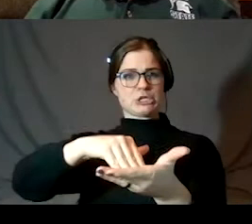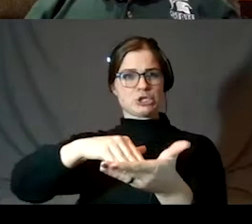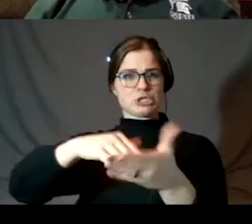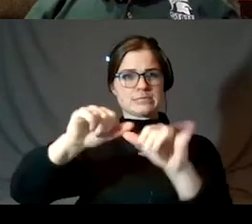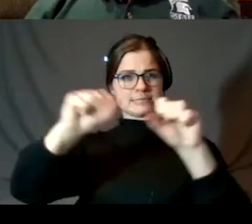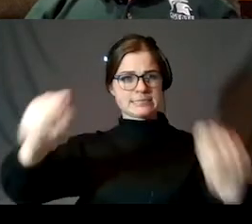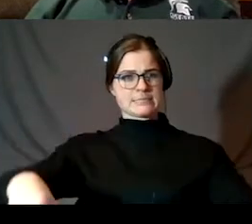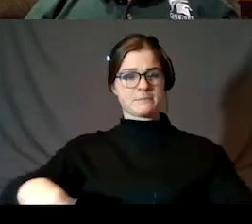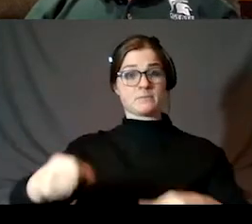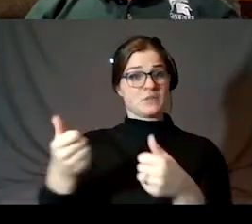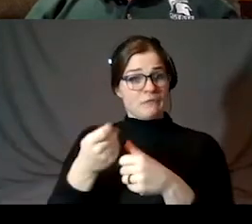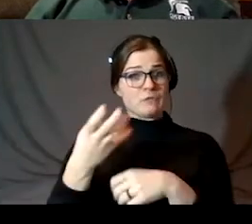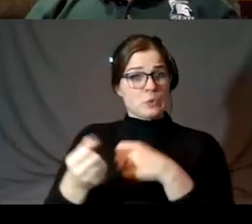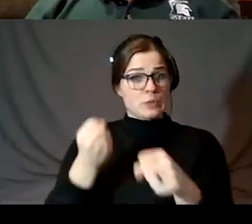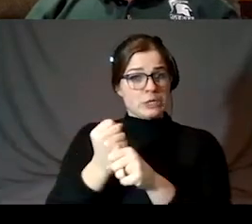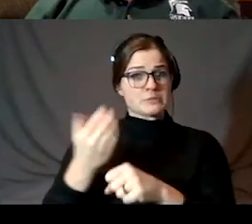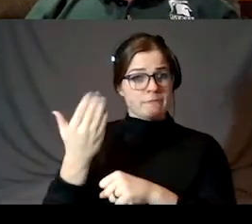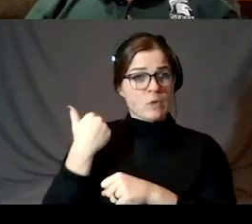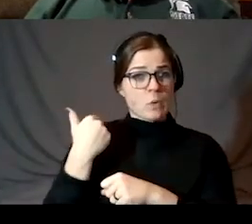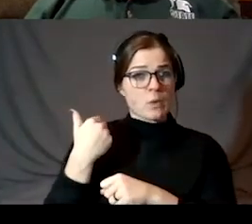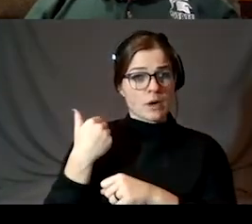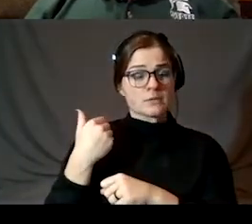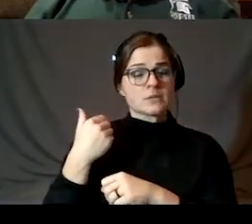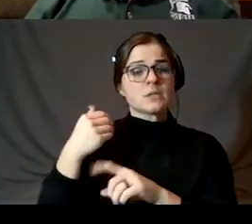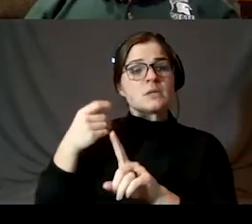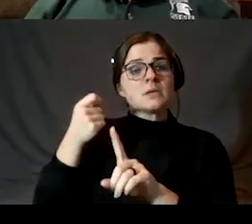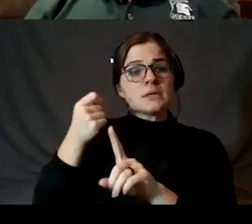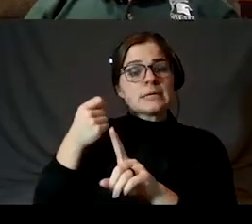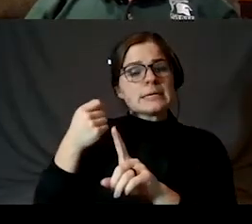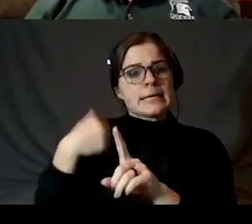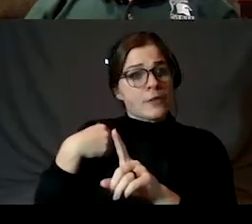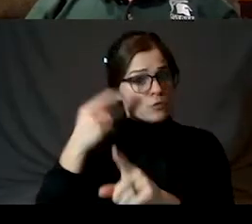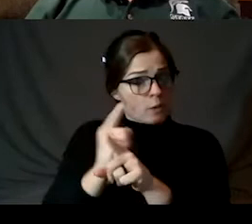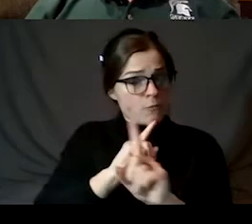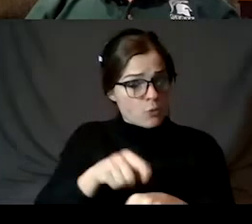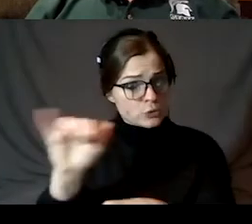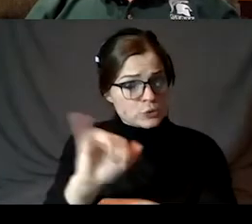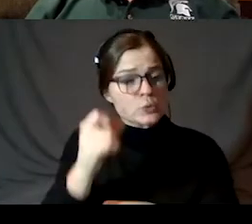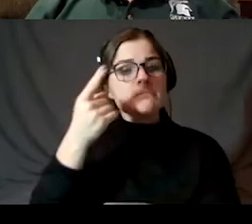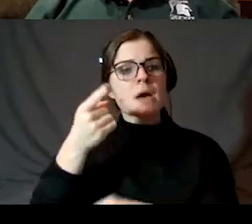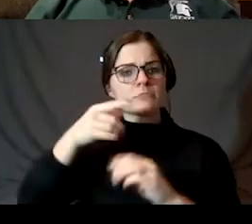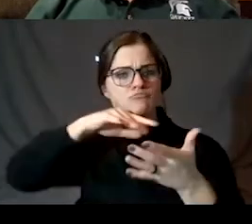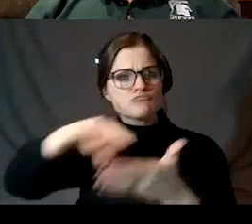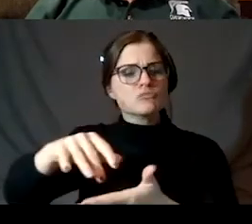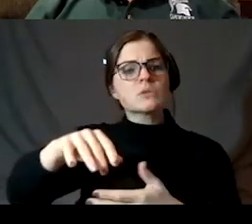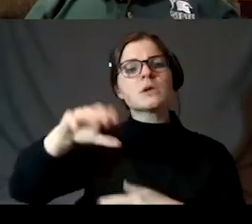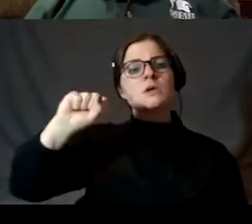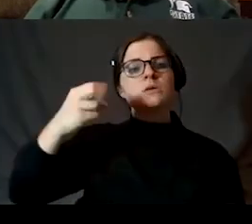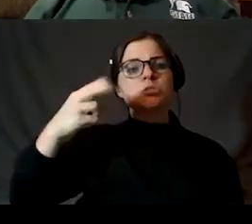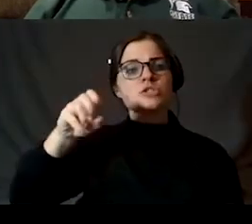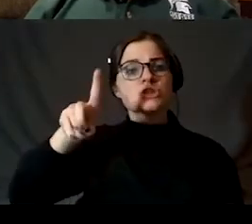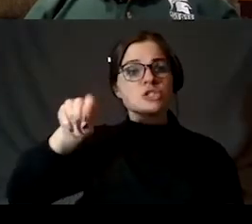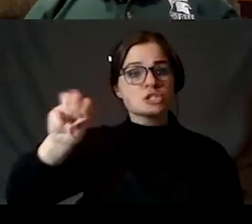He also had the planets in the correct order from the sun. But for our purpose here, he studied the shadows of lunar eclipses